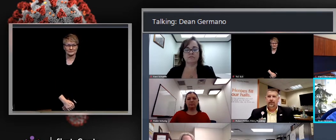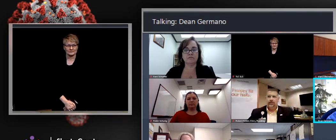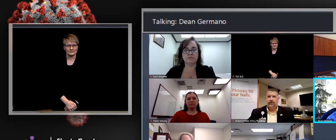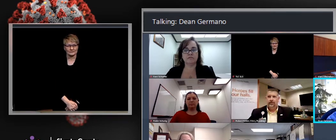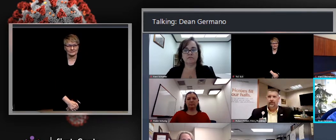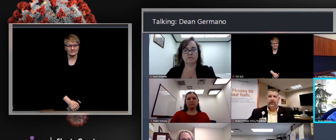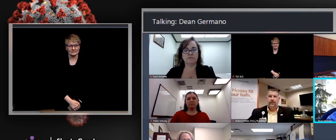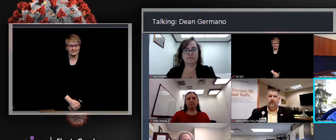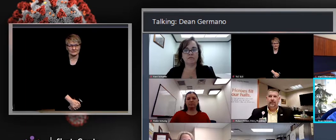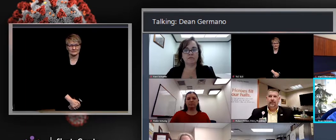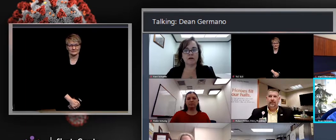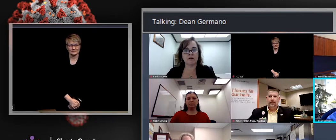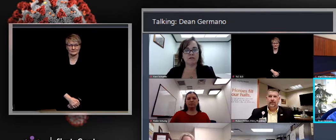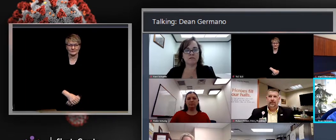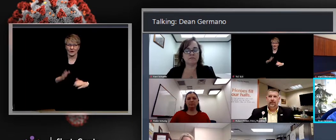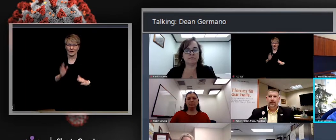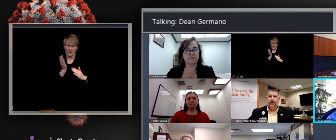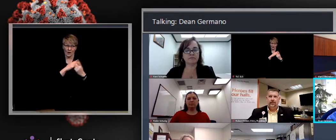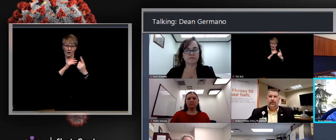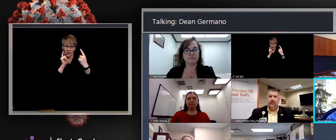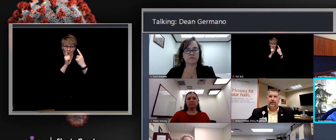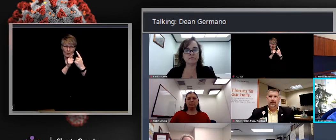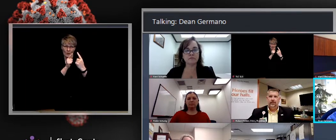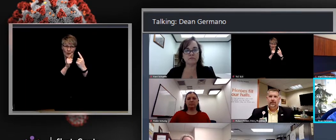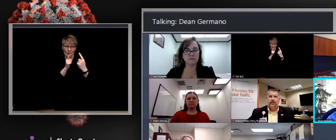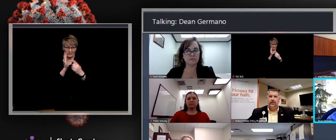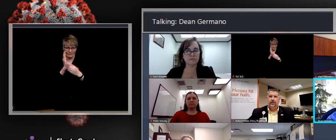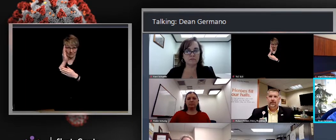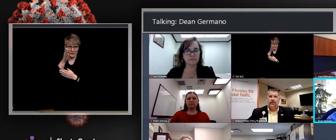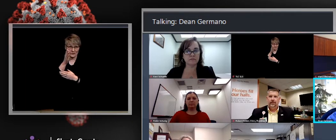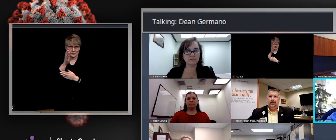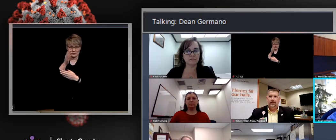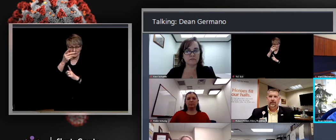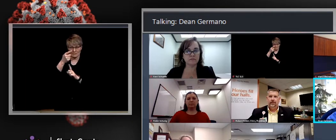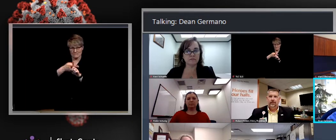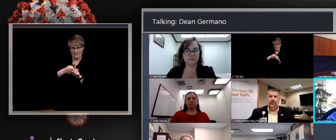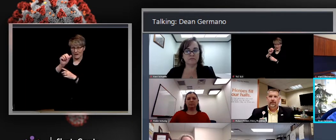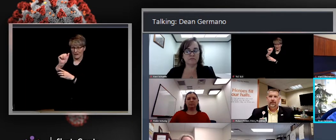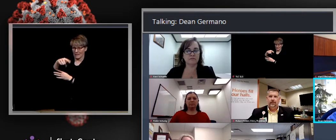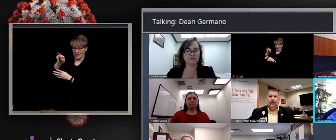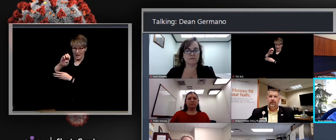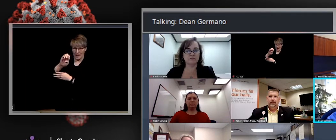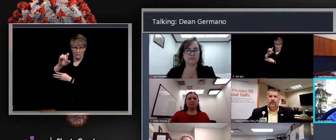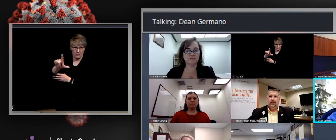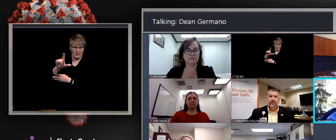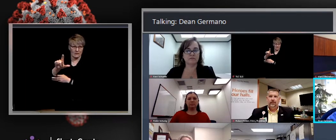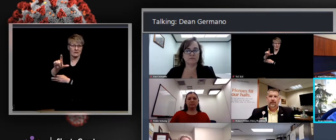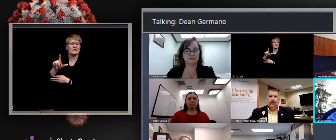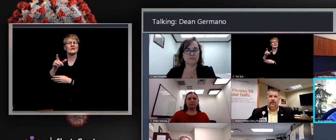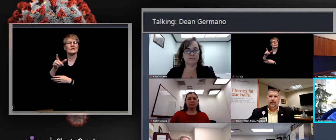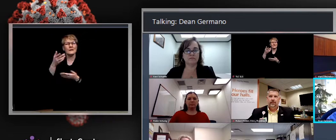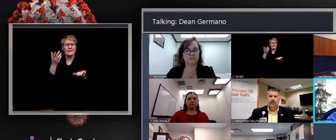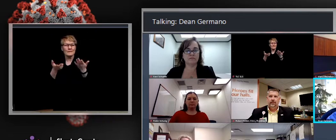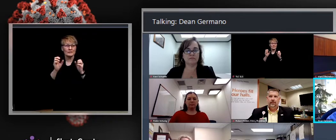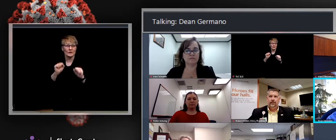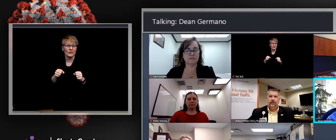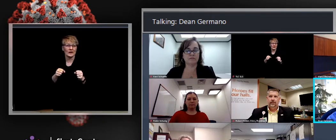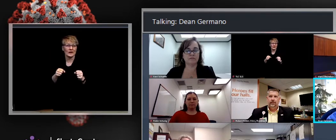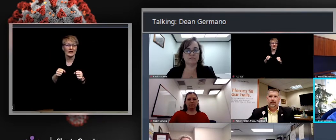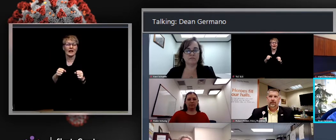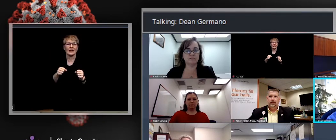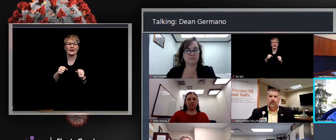by mid-April we will be able to ramp up to more of maybe as much as 500 patients a day,